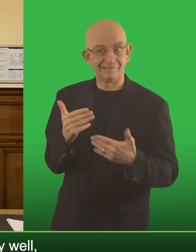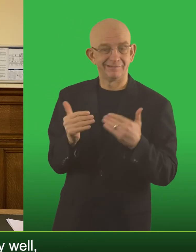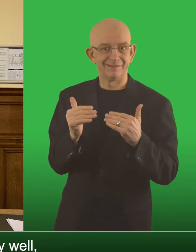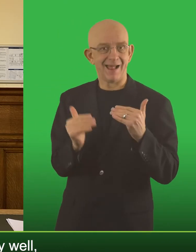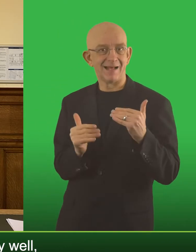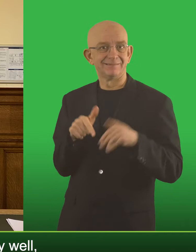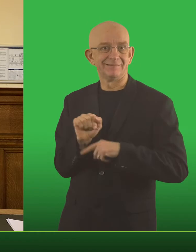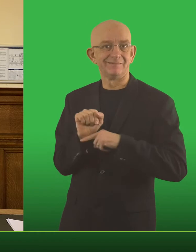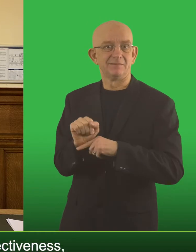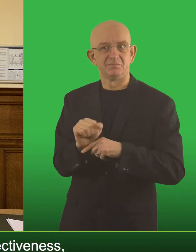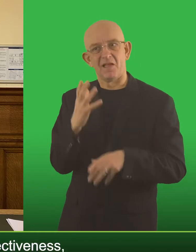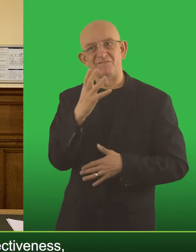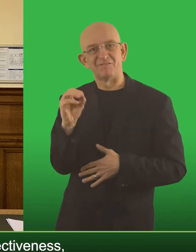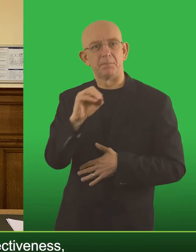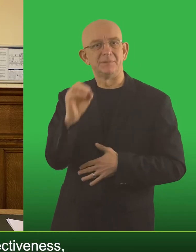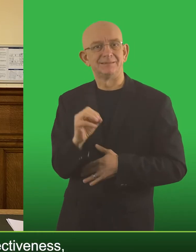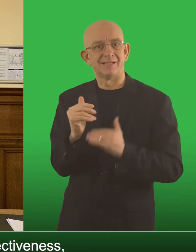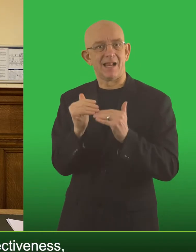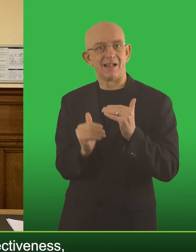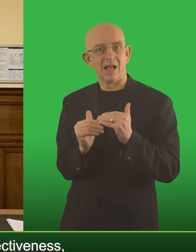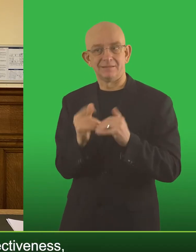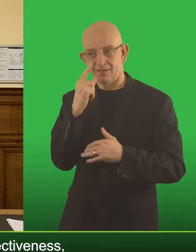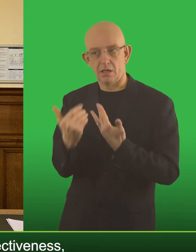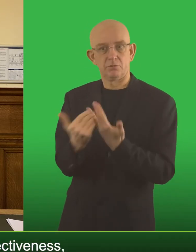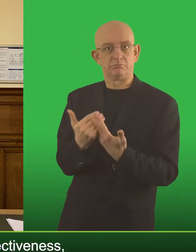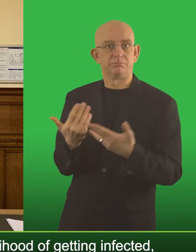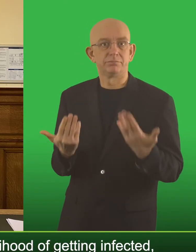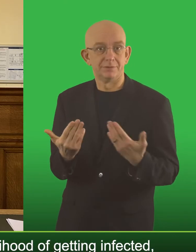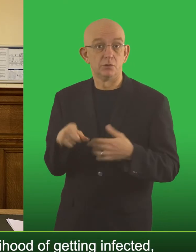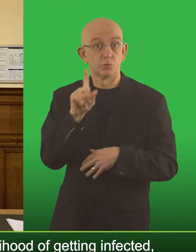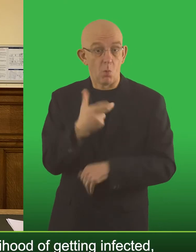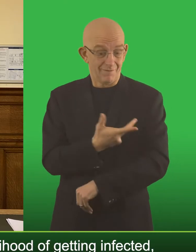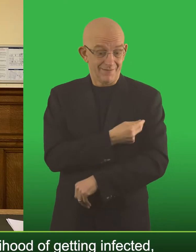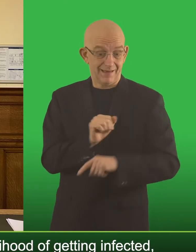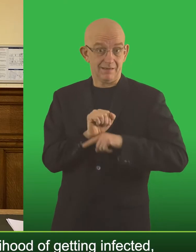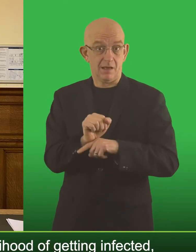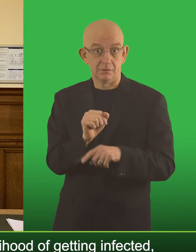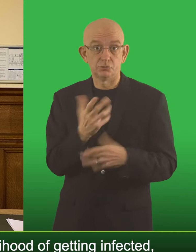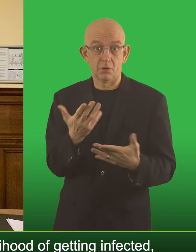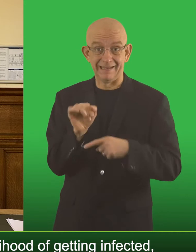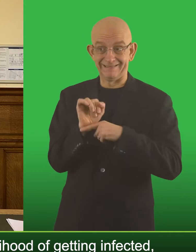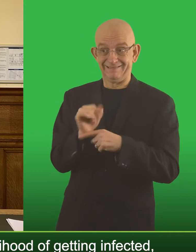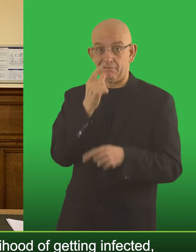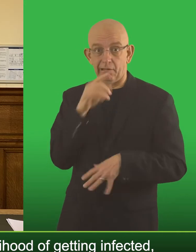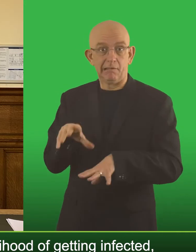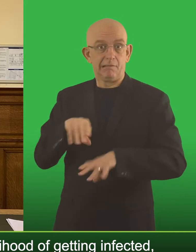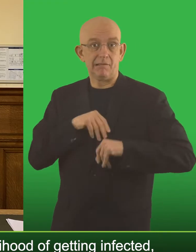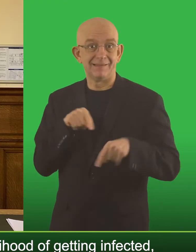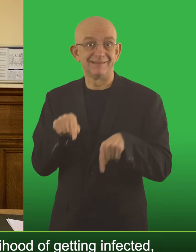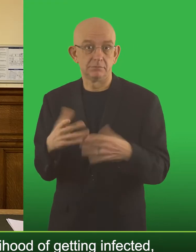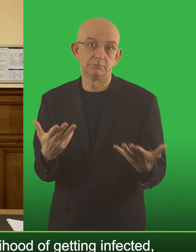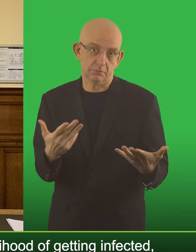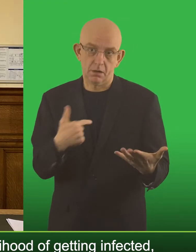Delta. So probably about 50% effectiveness. But even if the vaccination halves the